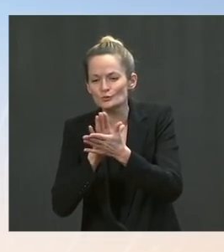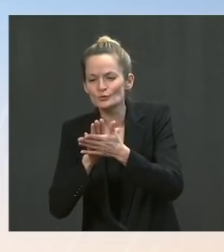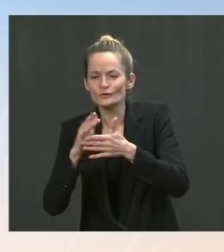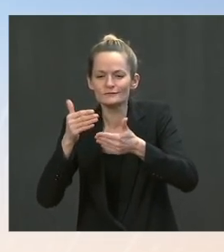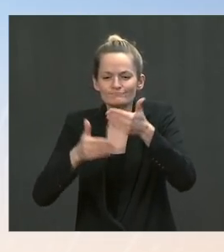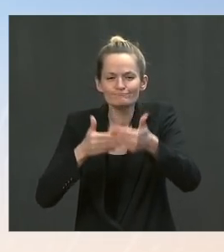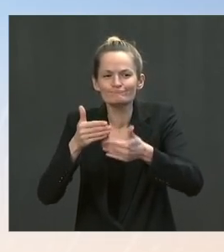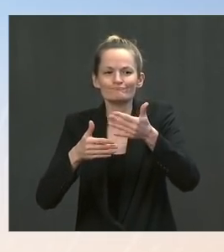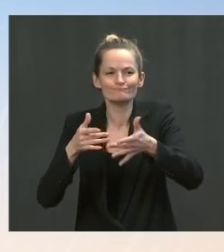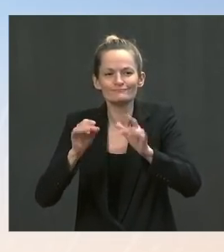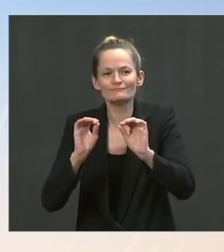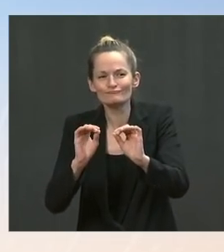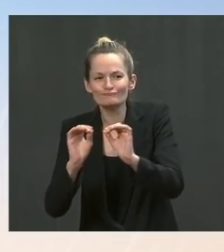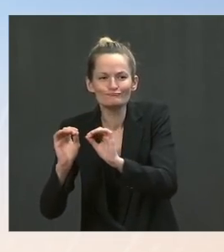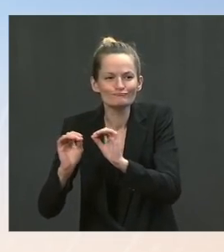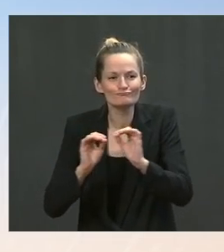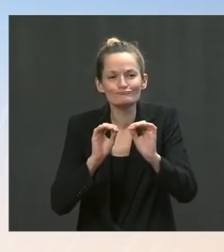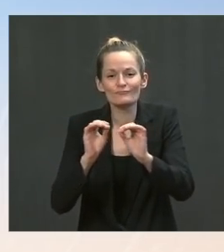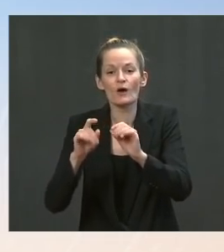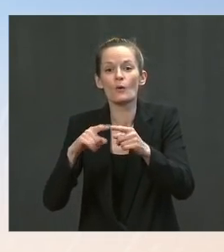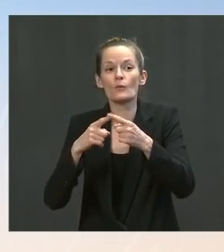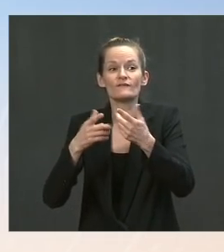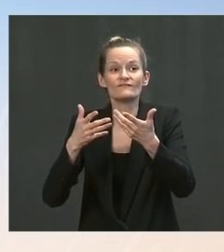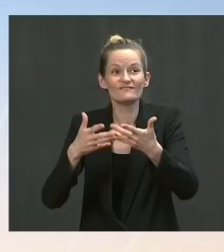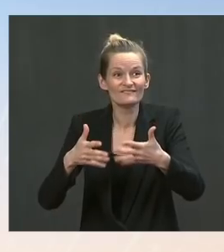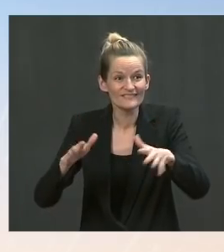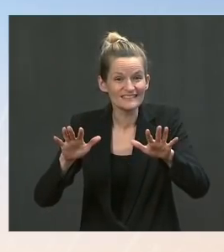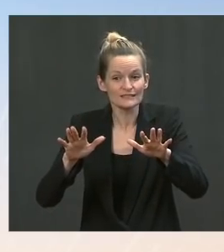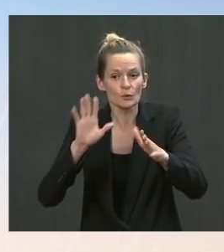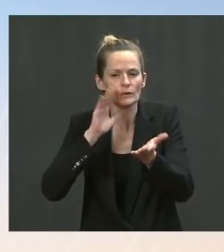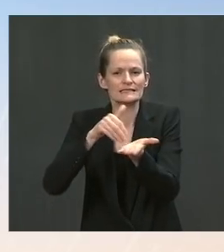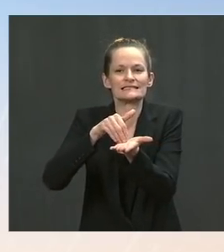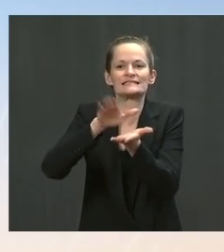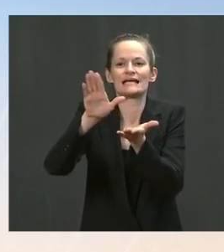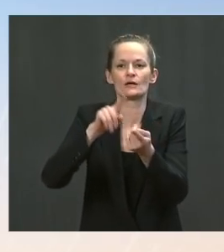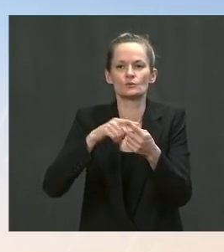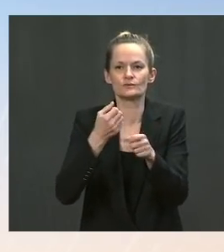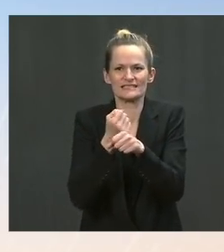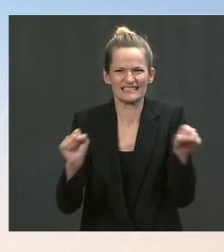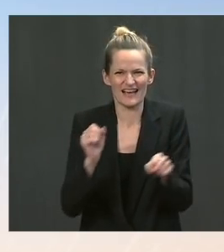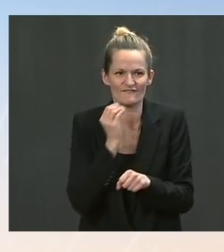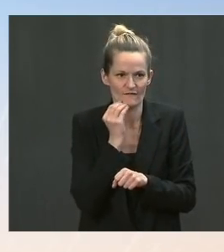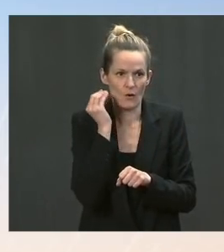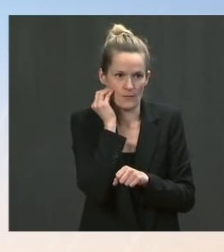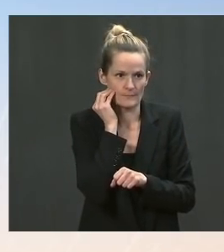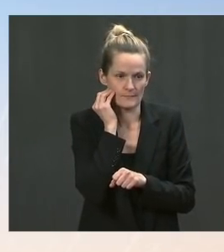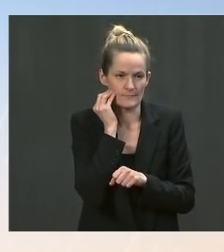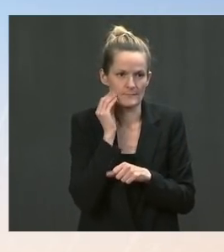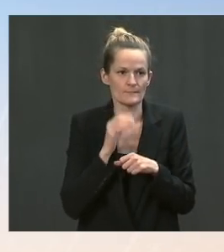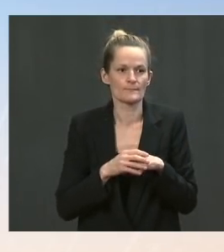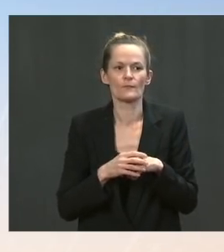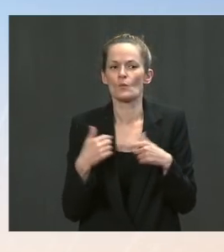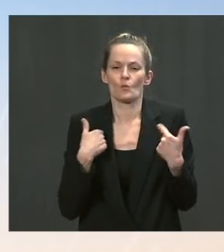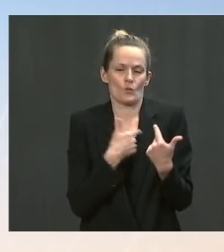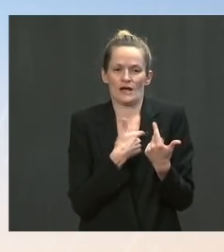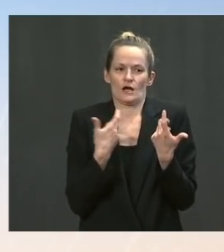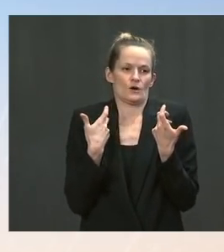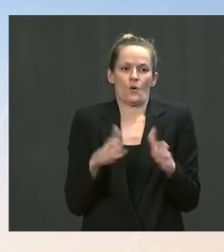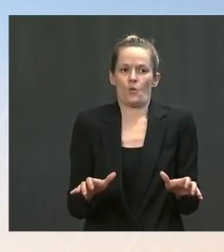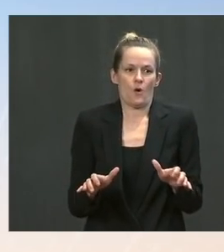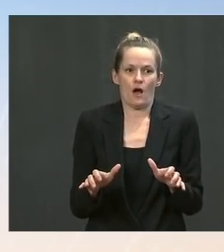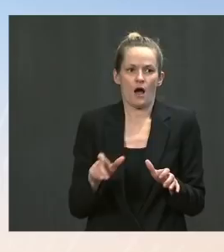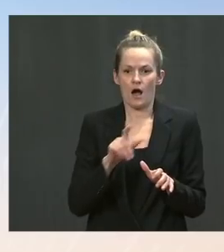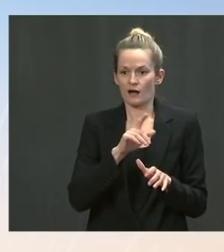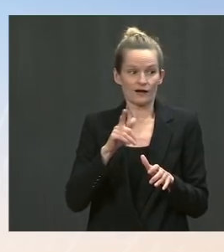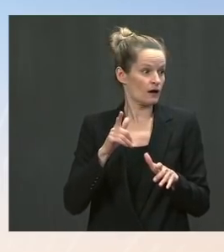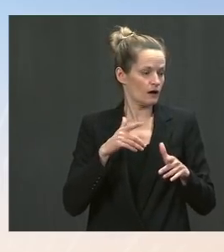children are going to homes that are safe and have gone through a review process. And certainly, we don't want to expedite that over the point of where they would be